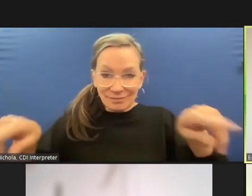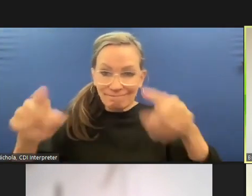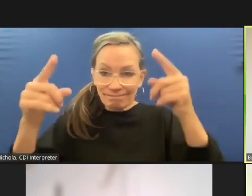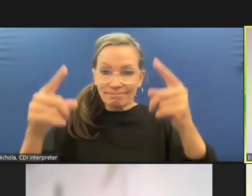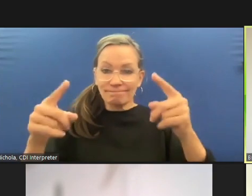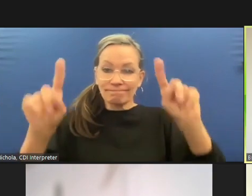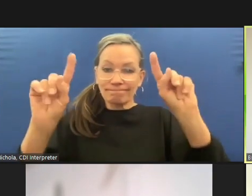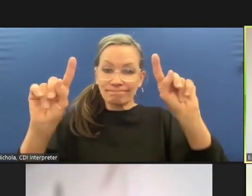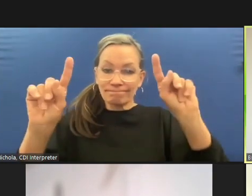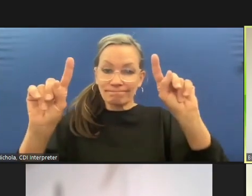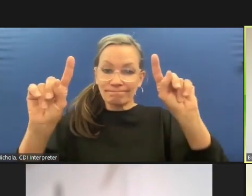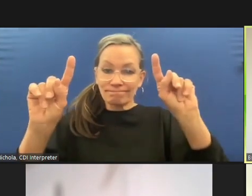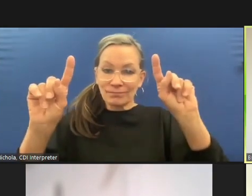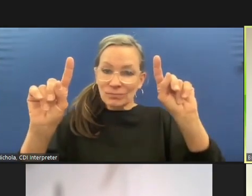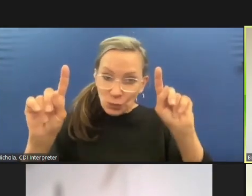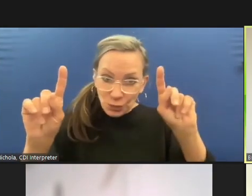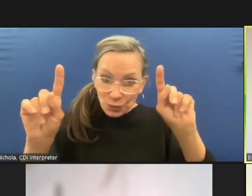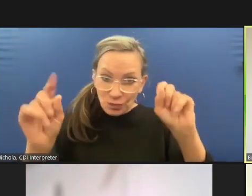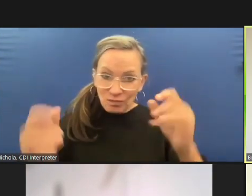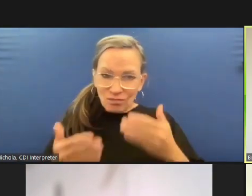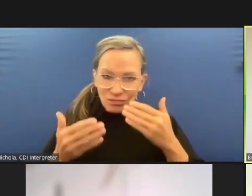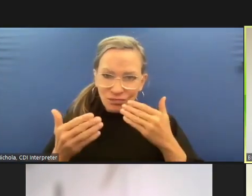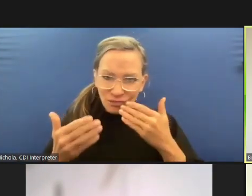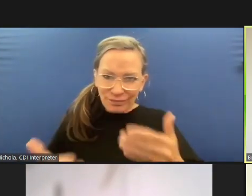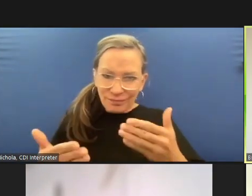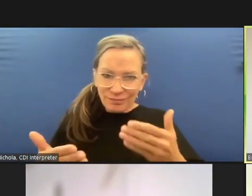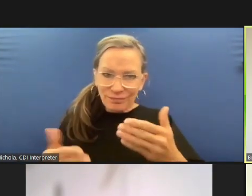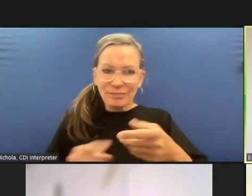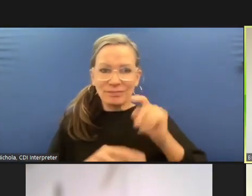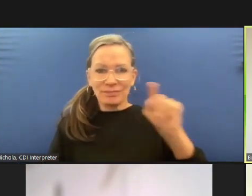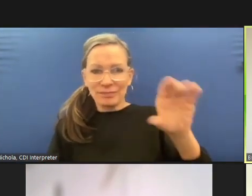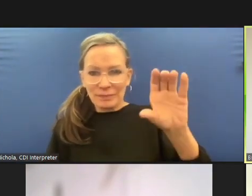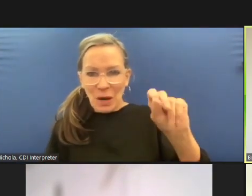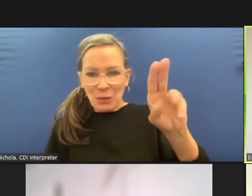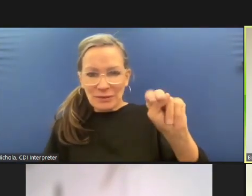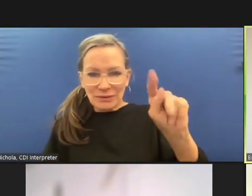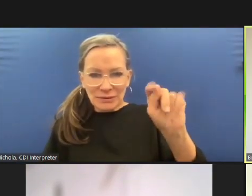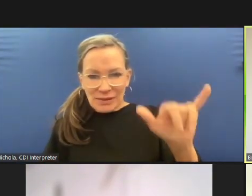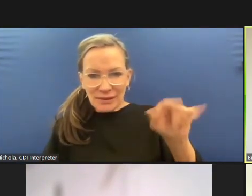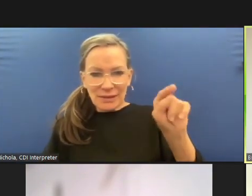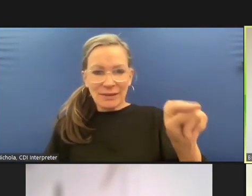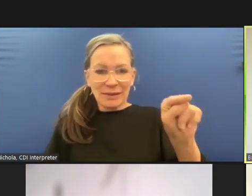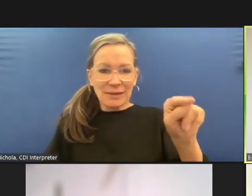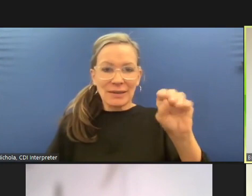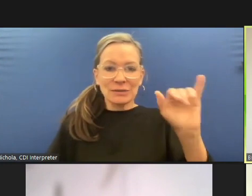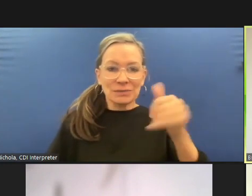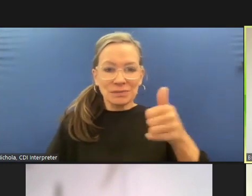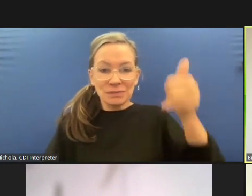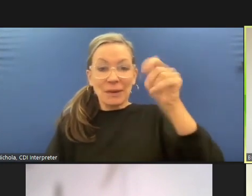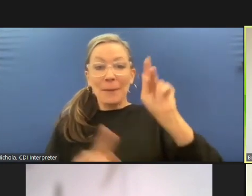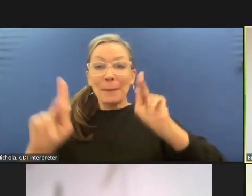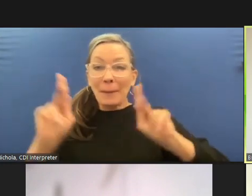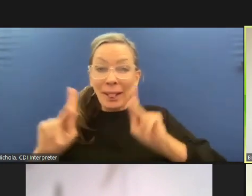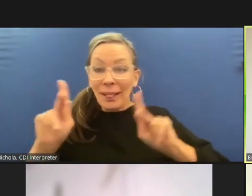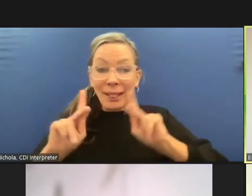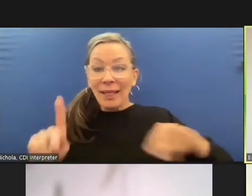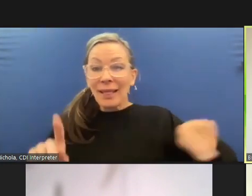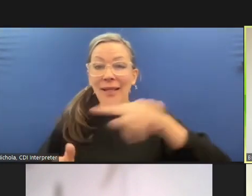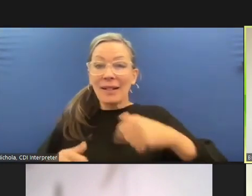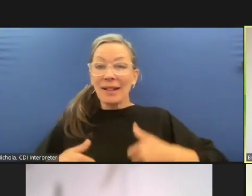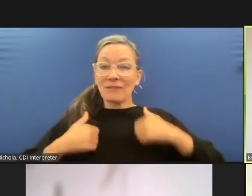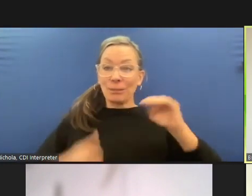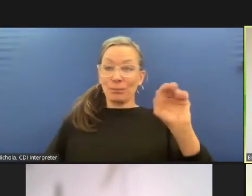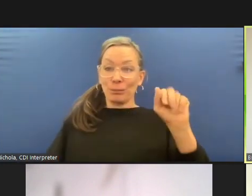administration and the people who live in marin county have to this process and just know that we will continue to